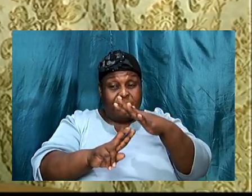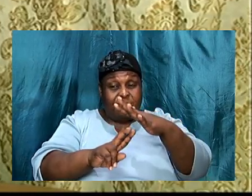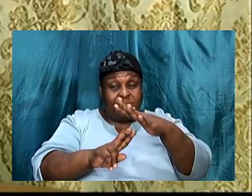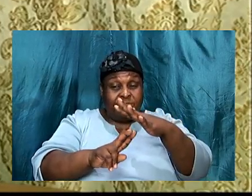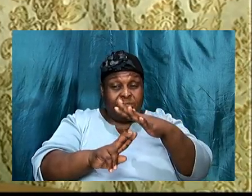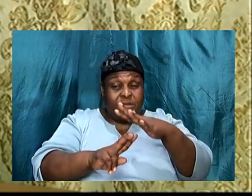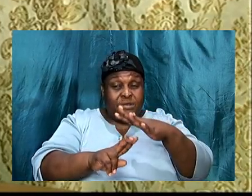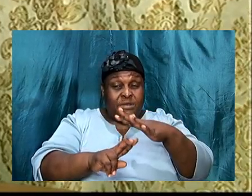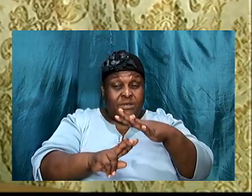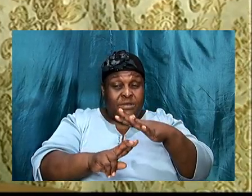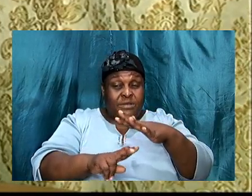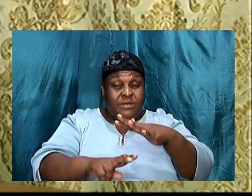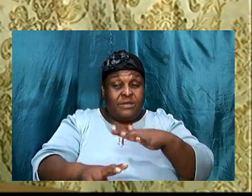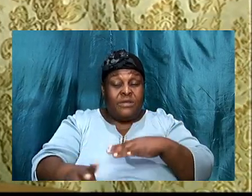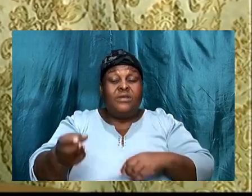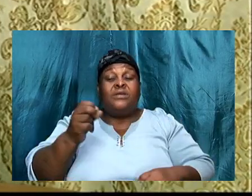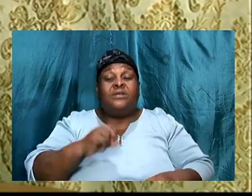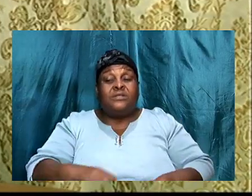the destination,